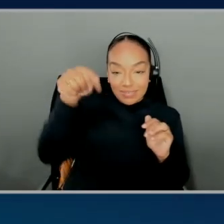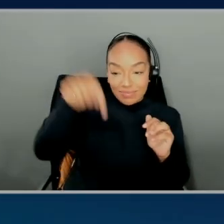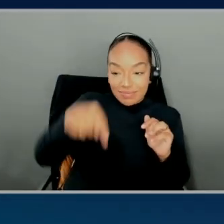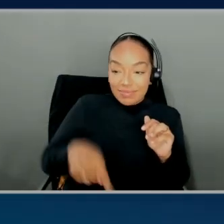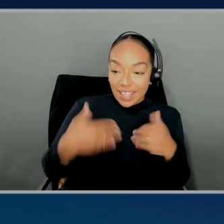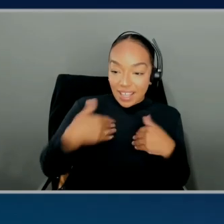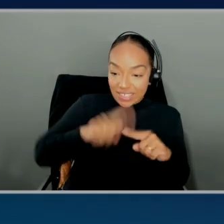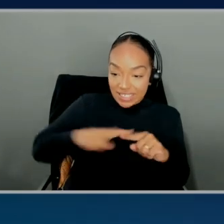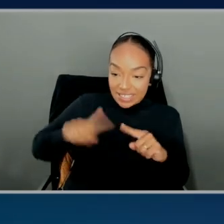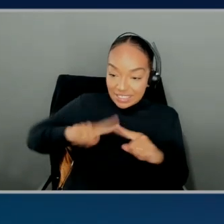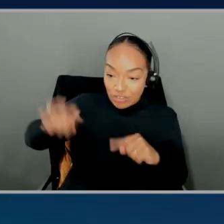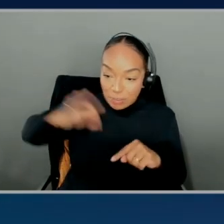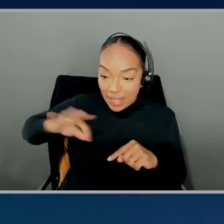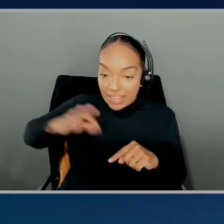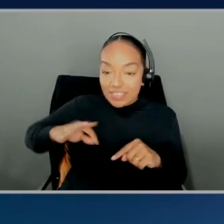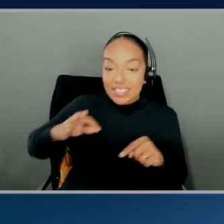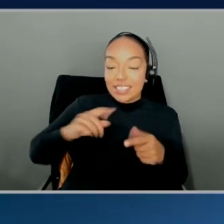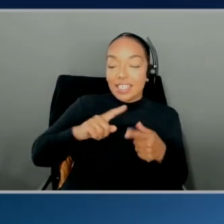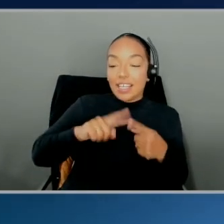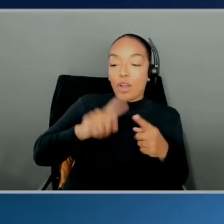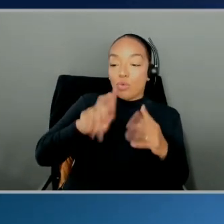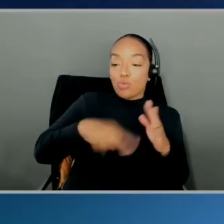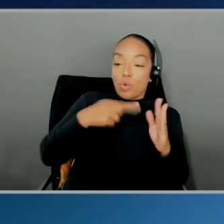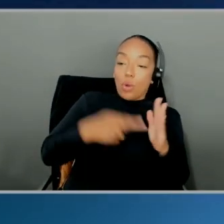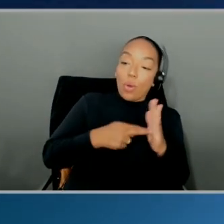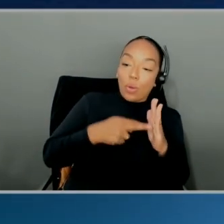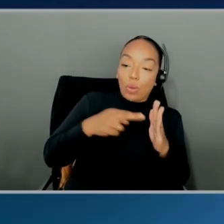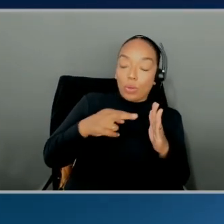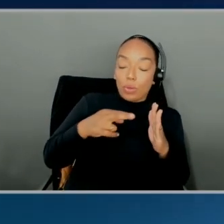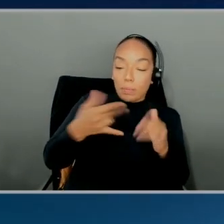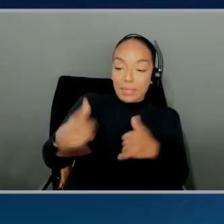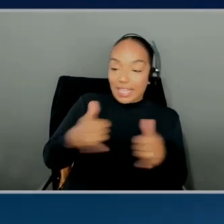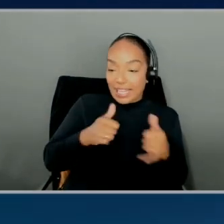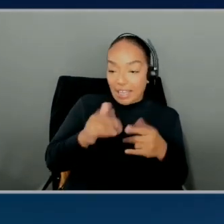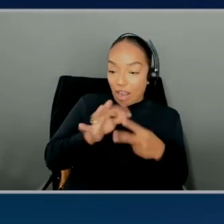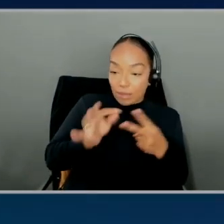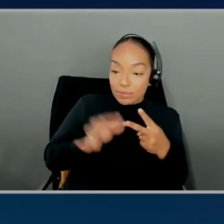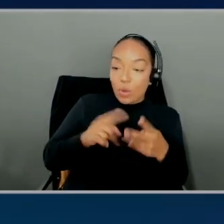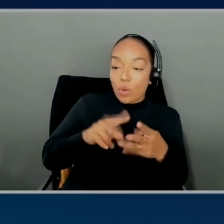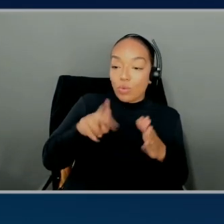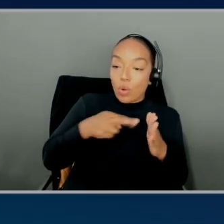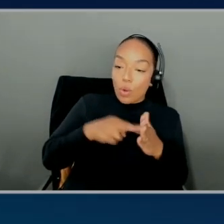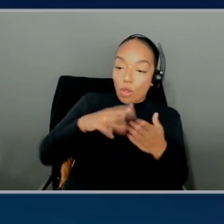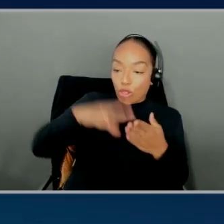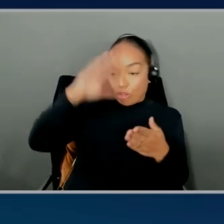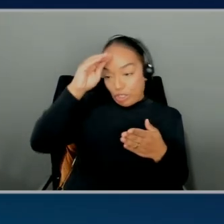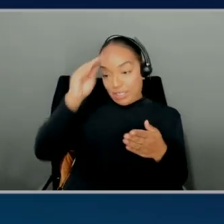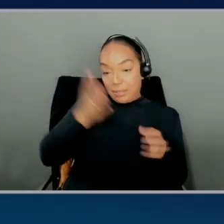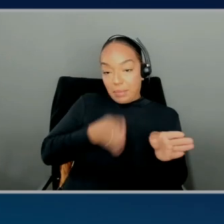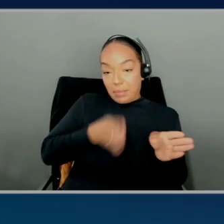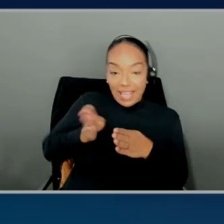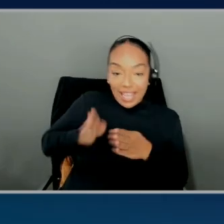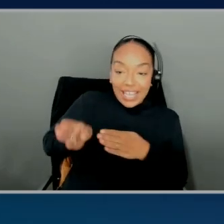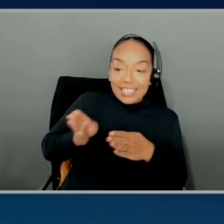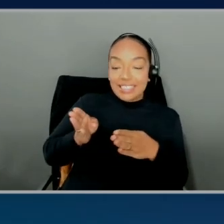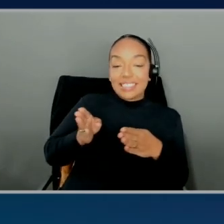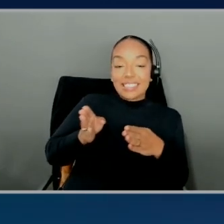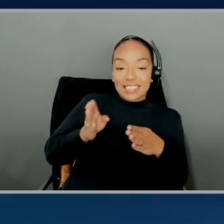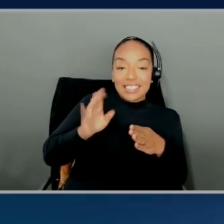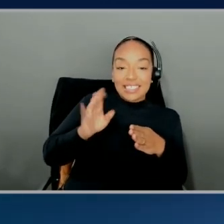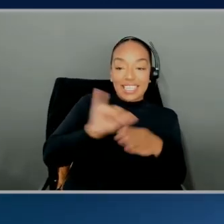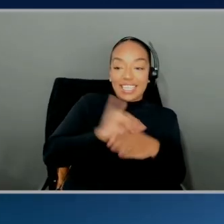there's some role playing options or role learning plans. And then if we scroll down further, there's industry learning plans to help people.